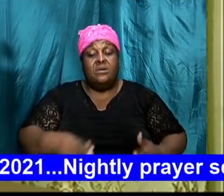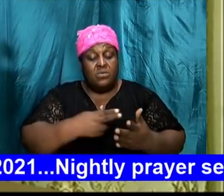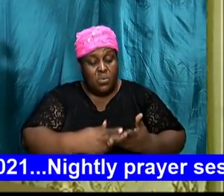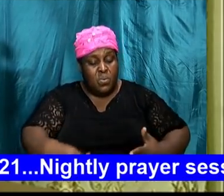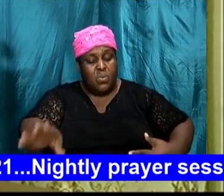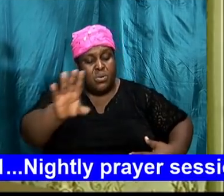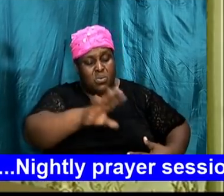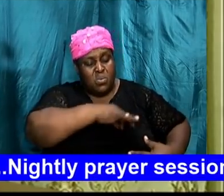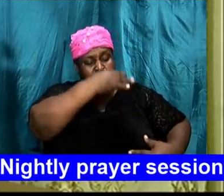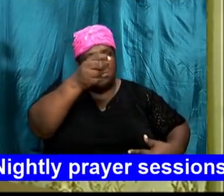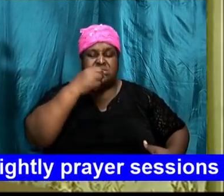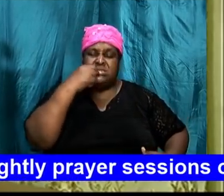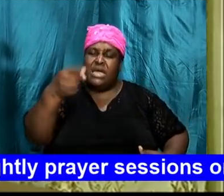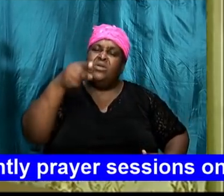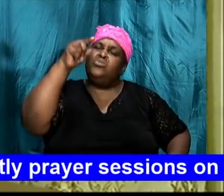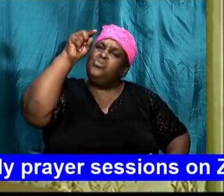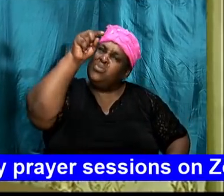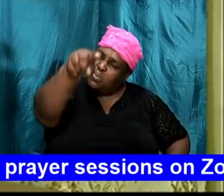told you